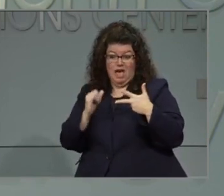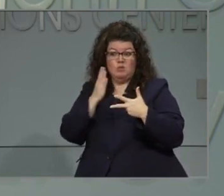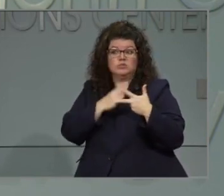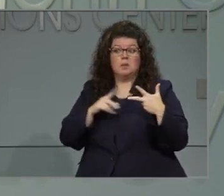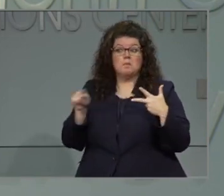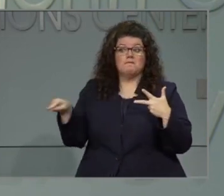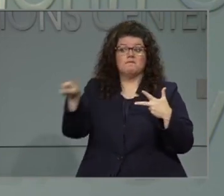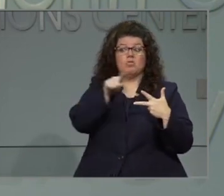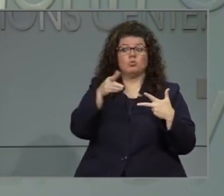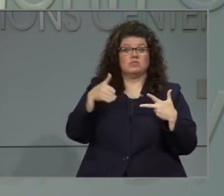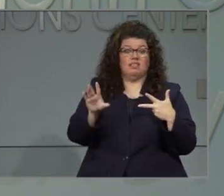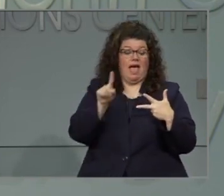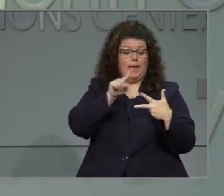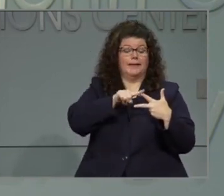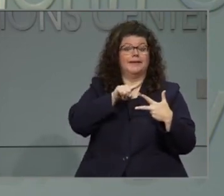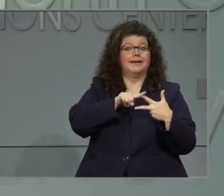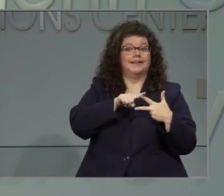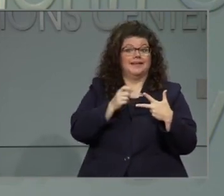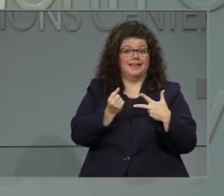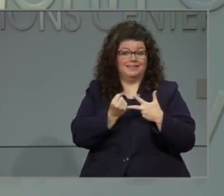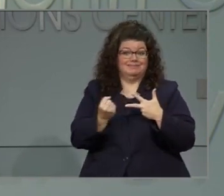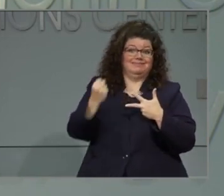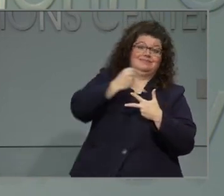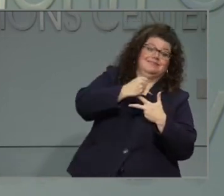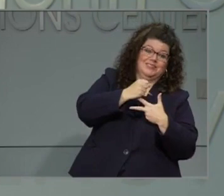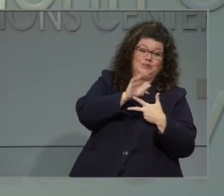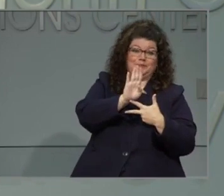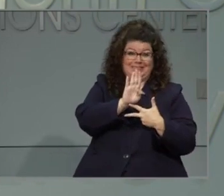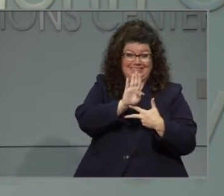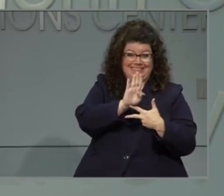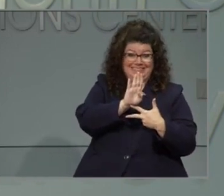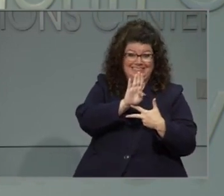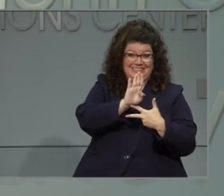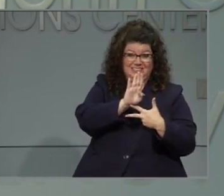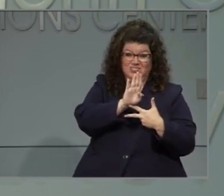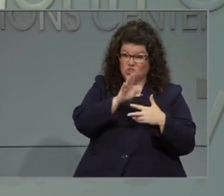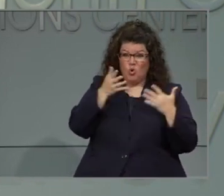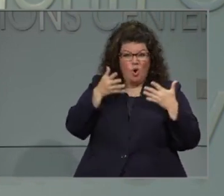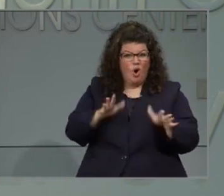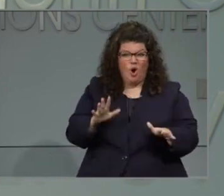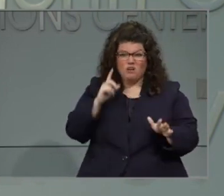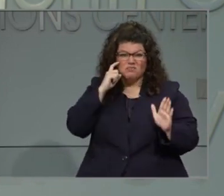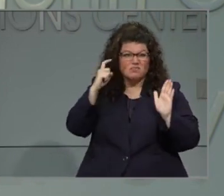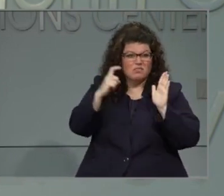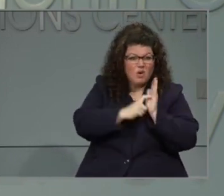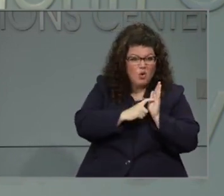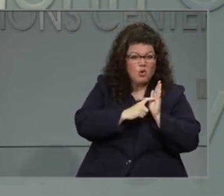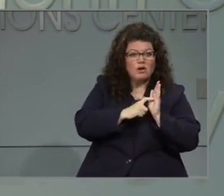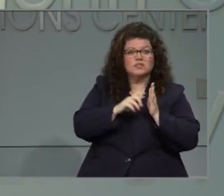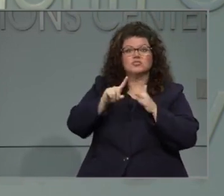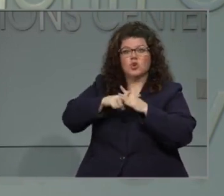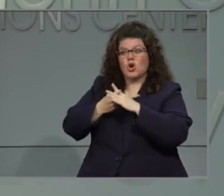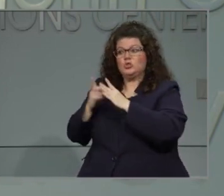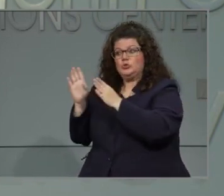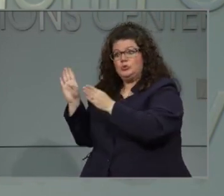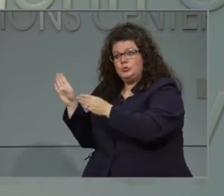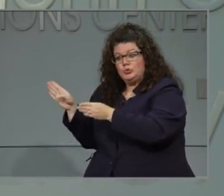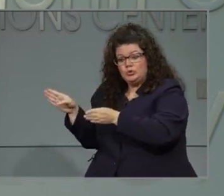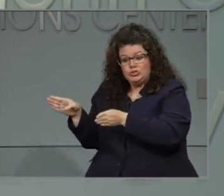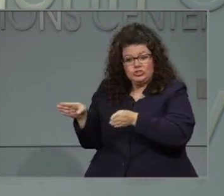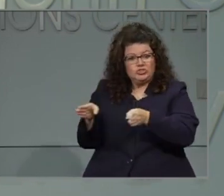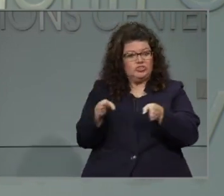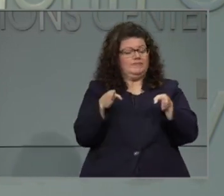which would allow for some in-person instruction. So I think you're seeing a natural progression there. Local